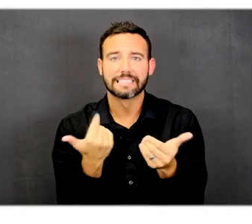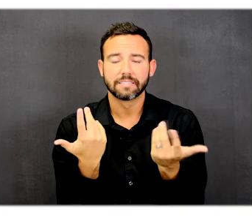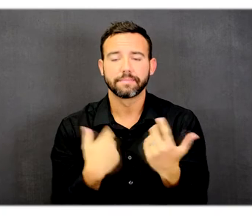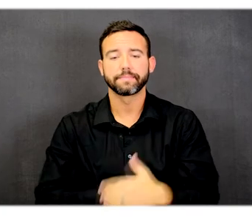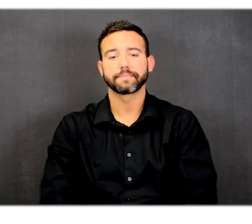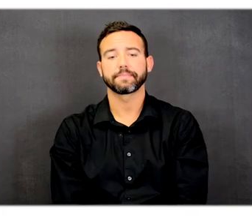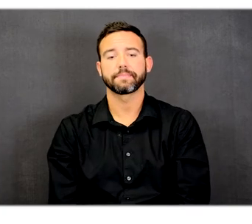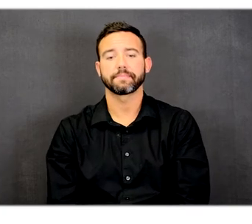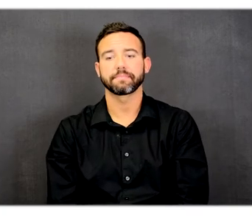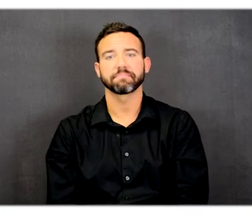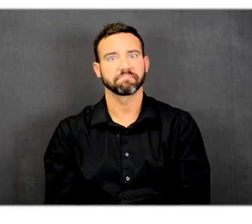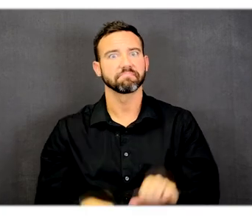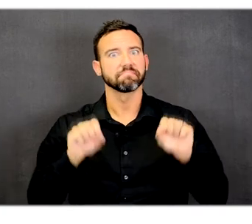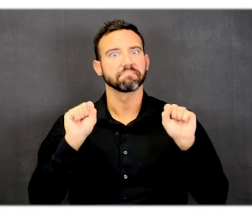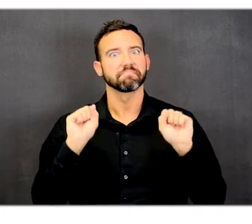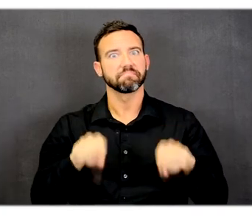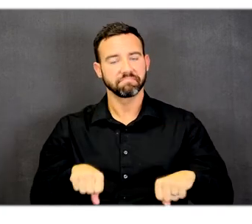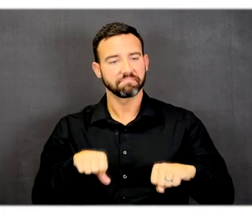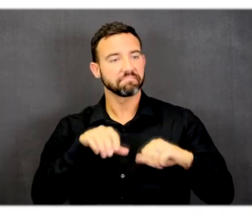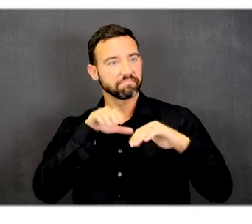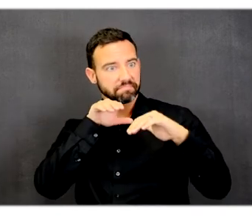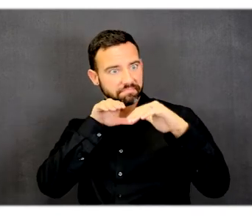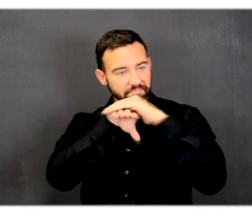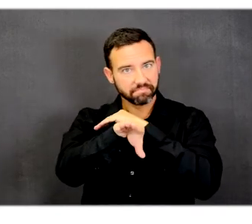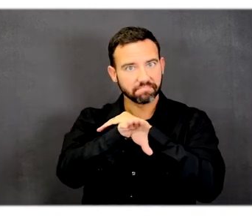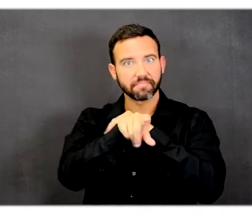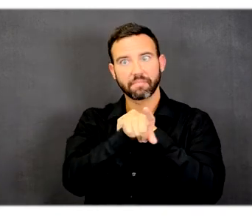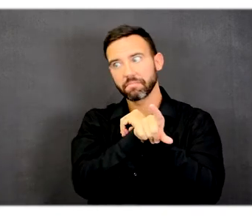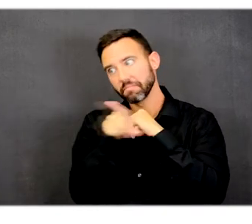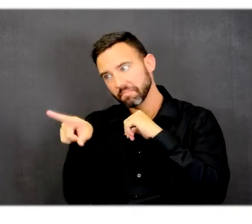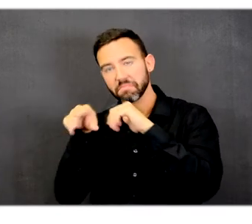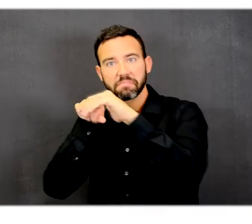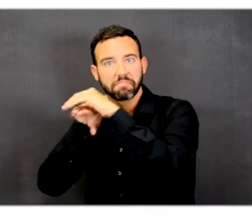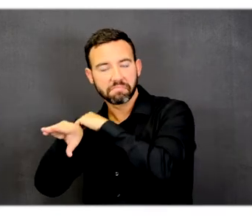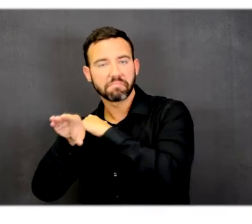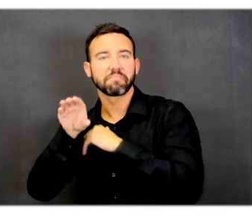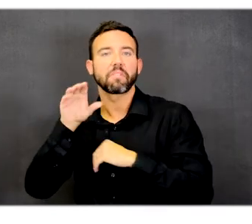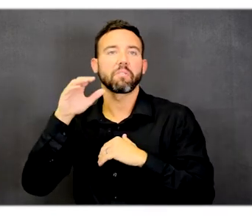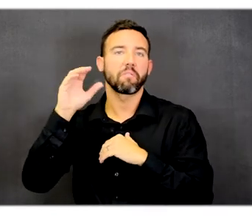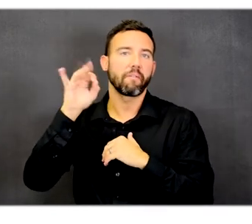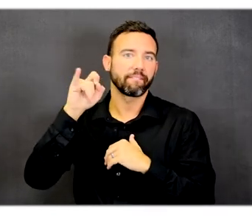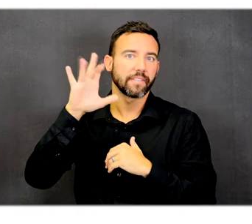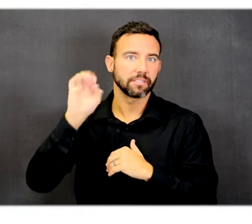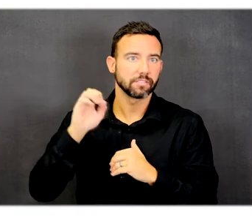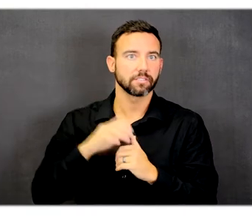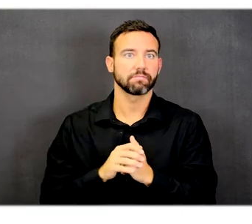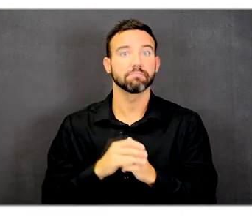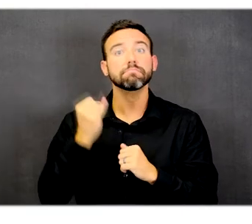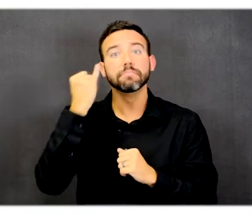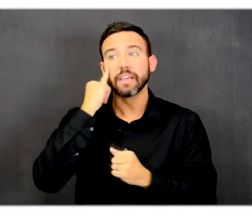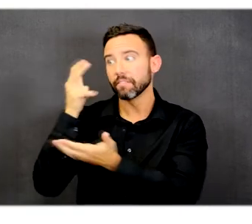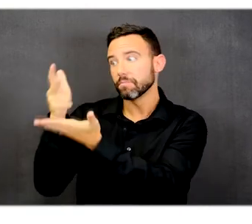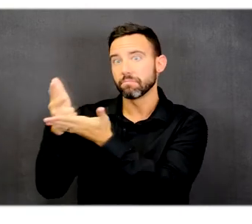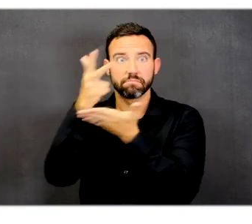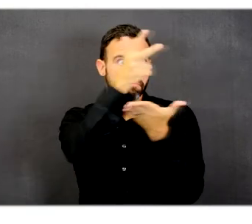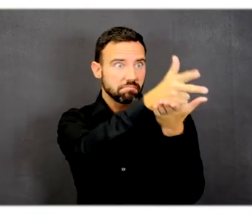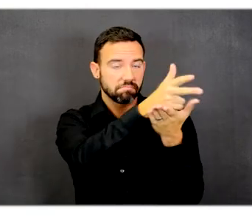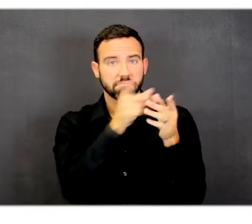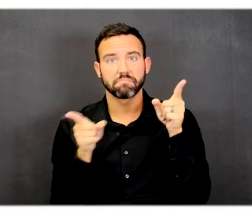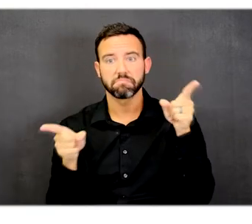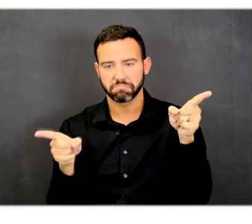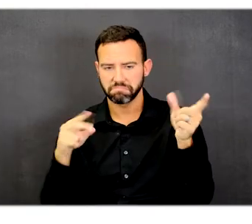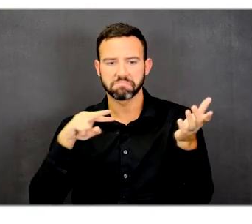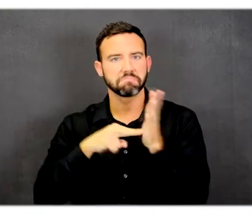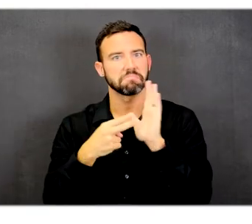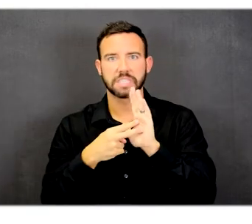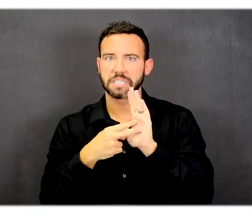This is the main entrance to the main building or office building. Vehicles parked in one of these accessible spaces permits